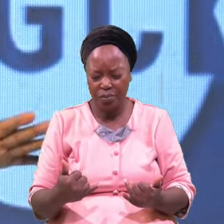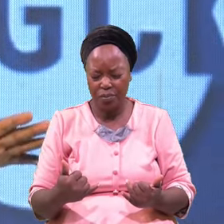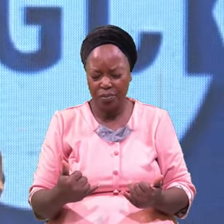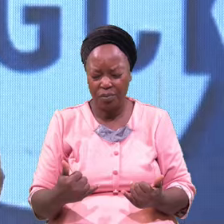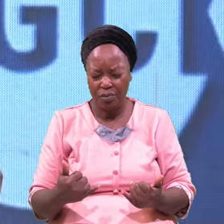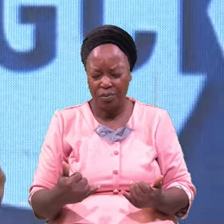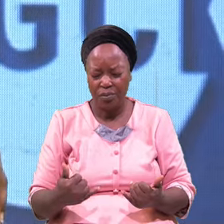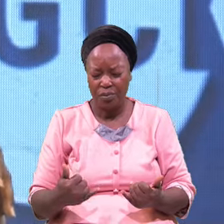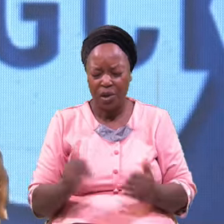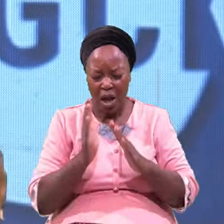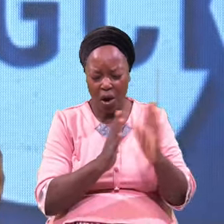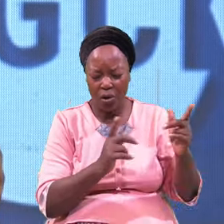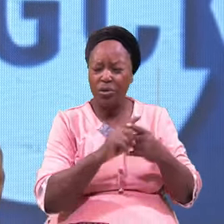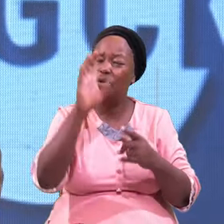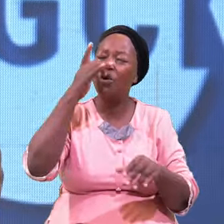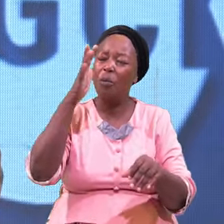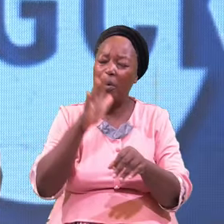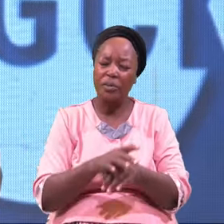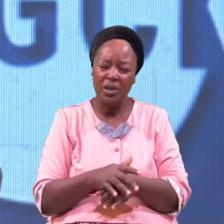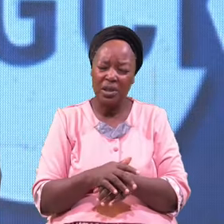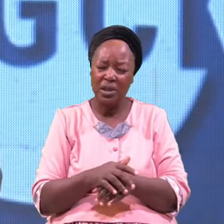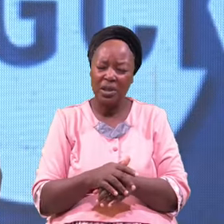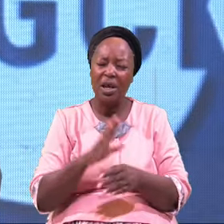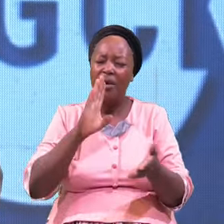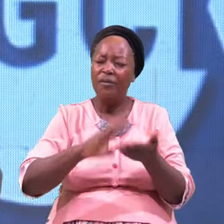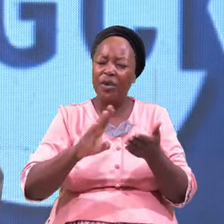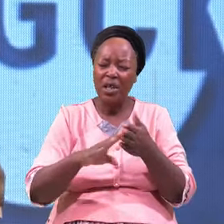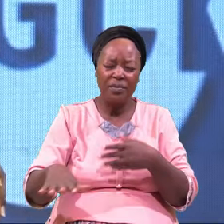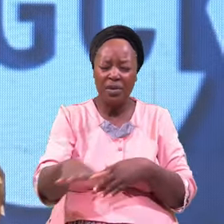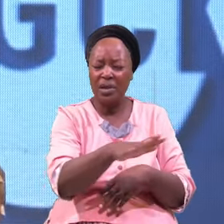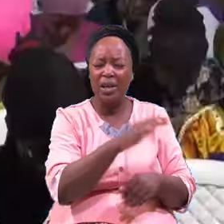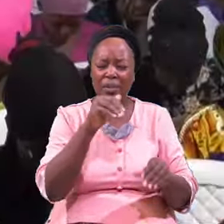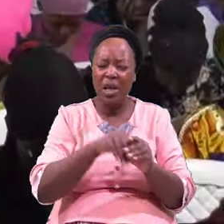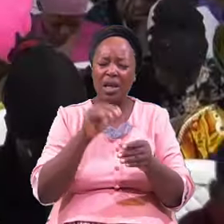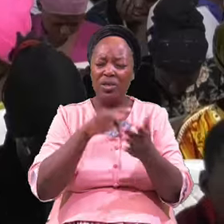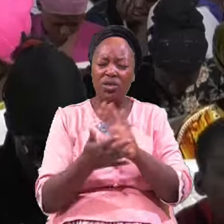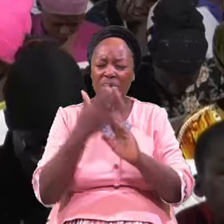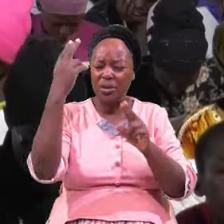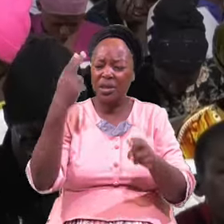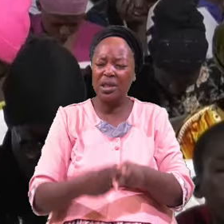According To Your Promise Forgive Them In Jesus Name